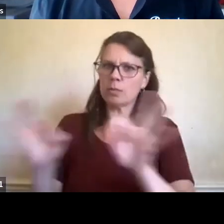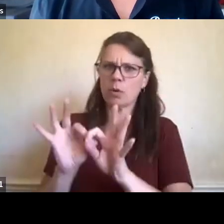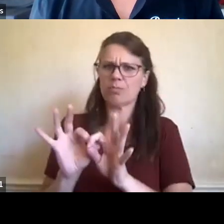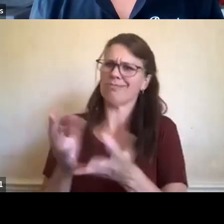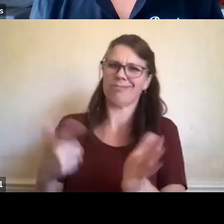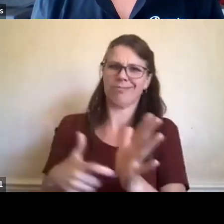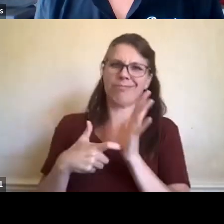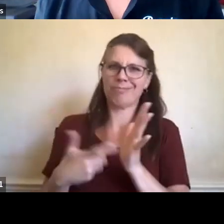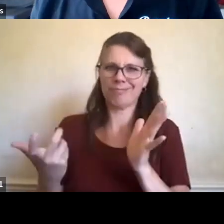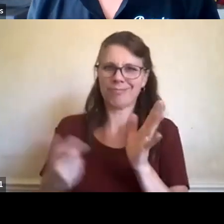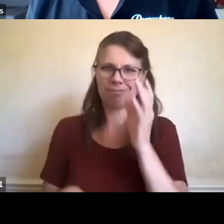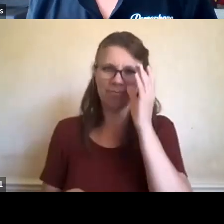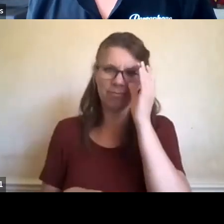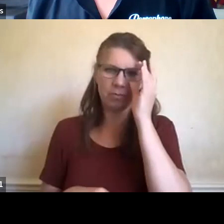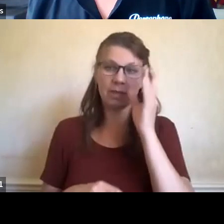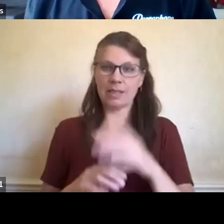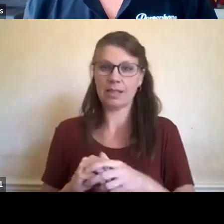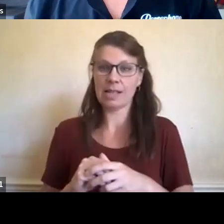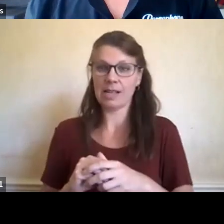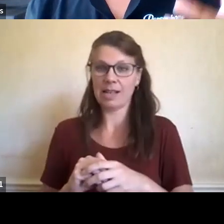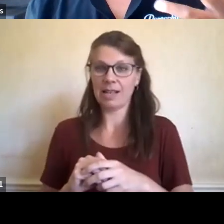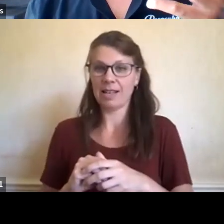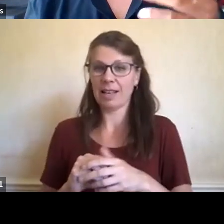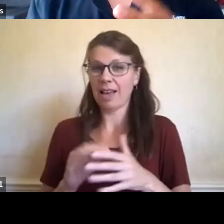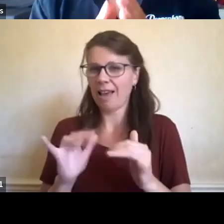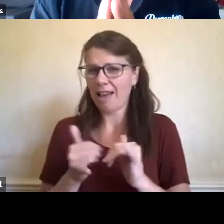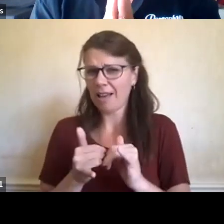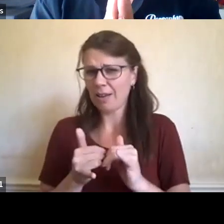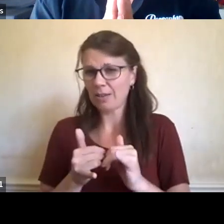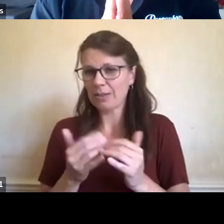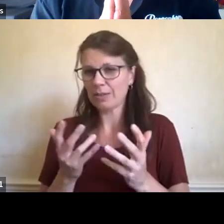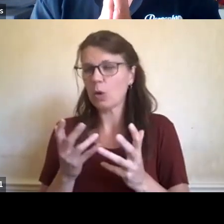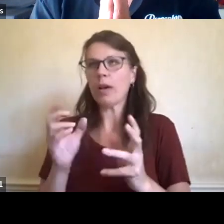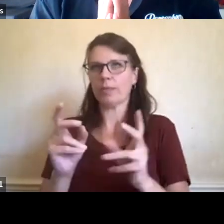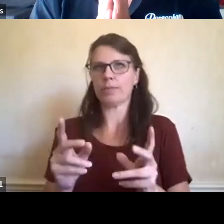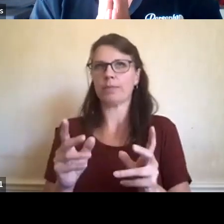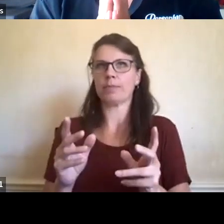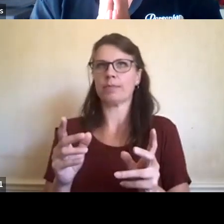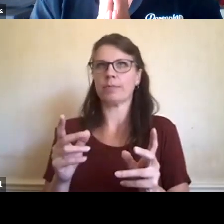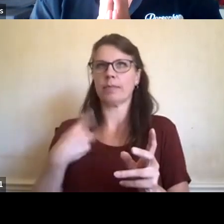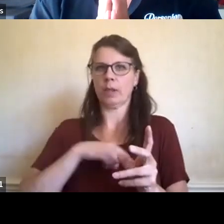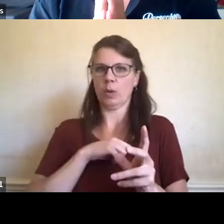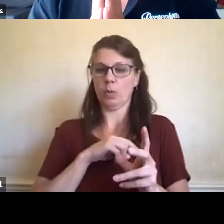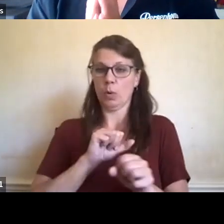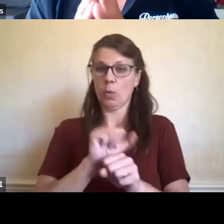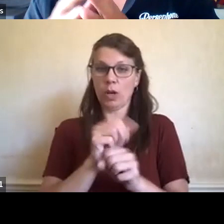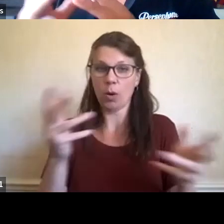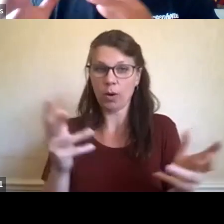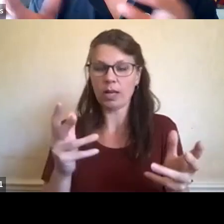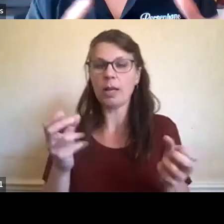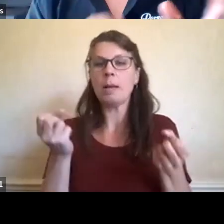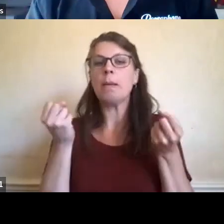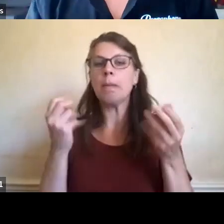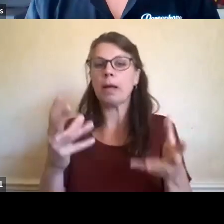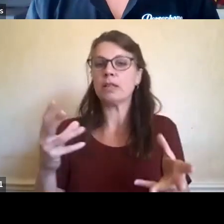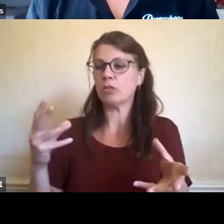bring, um, uh, something that we've working on? So it's, it's having, uh, multi-generational kind of